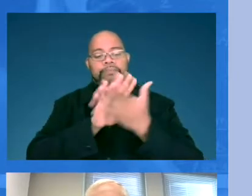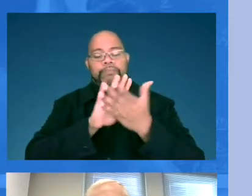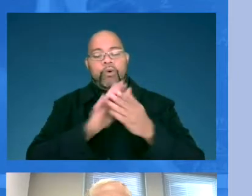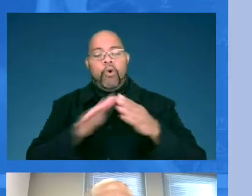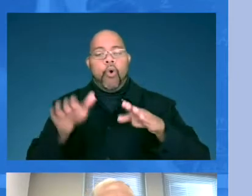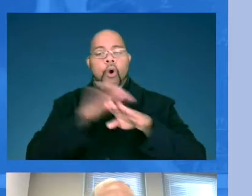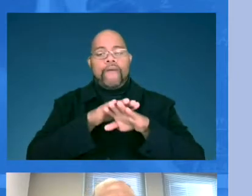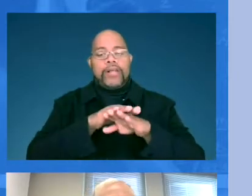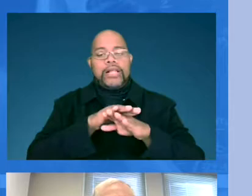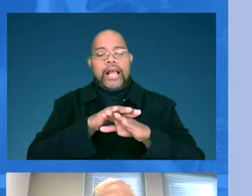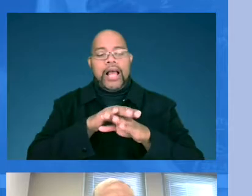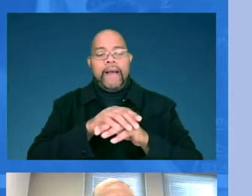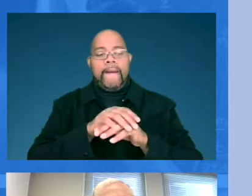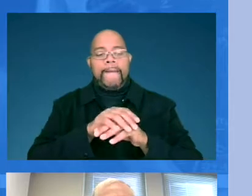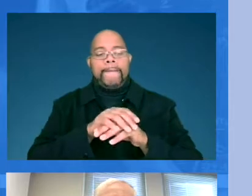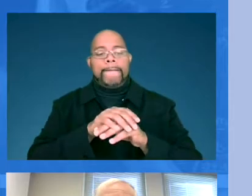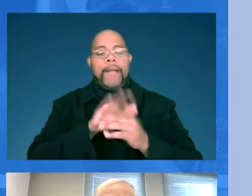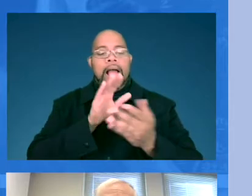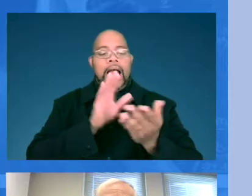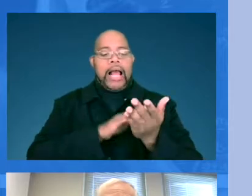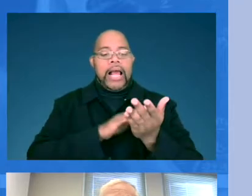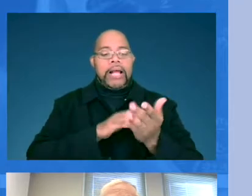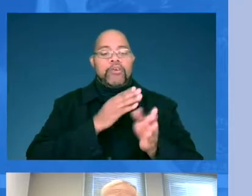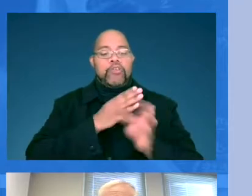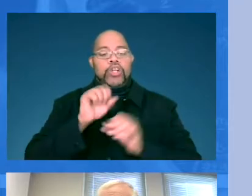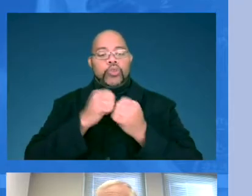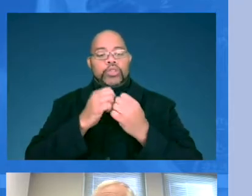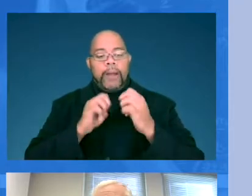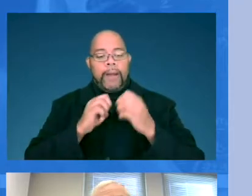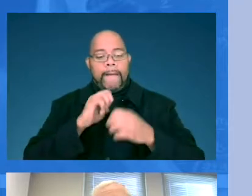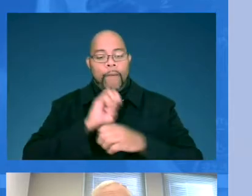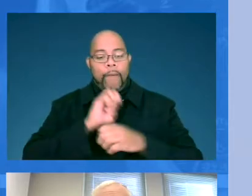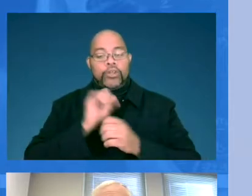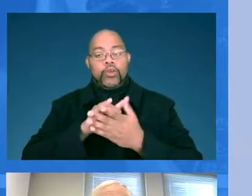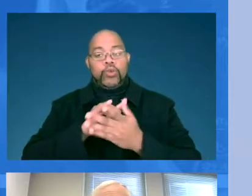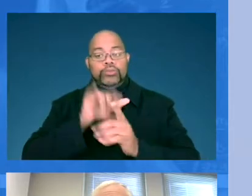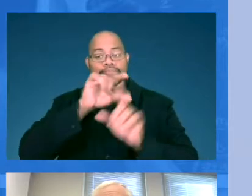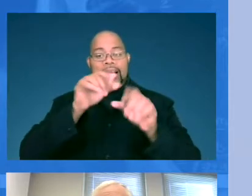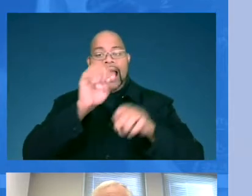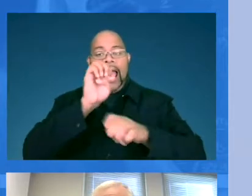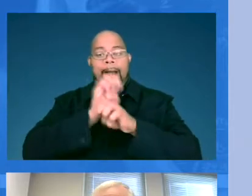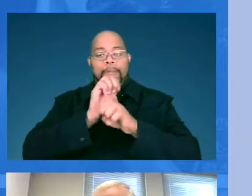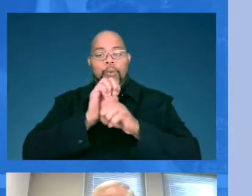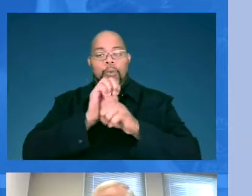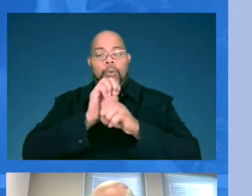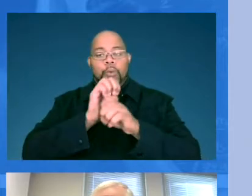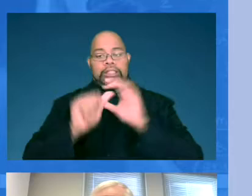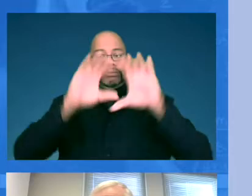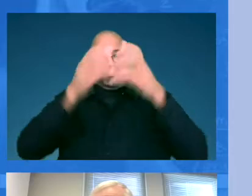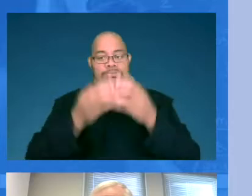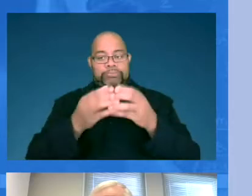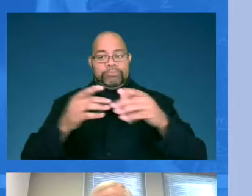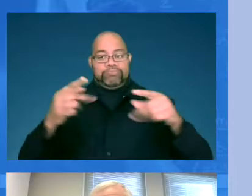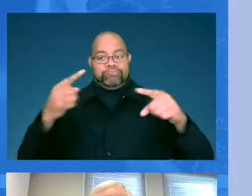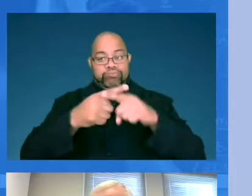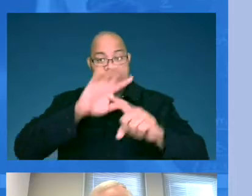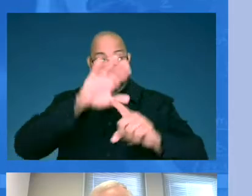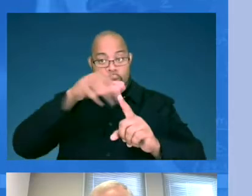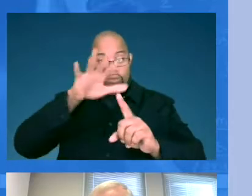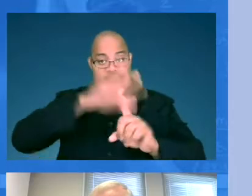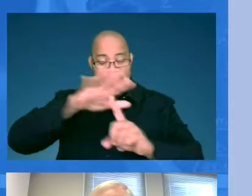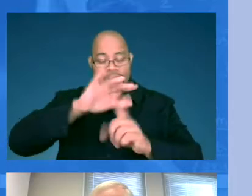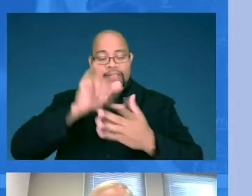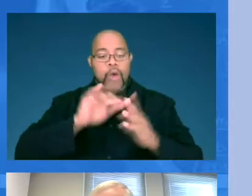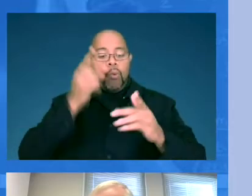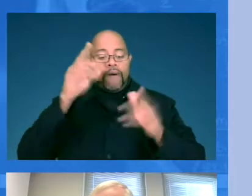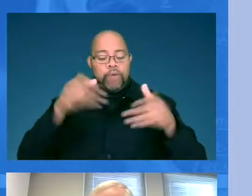social emotional, we have labeled as employability skills. That's one focus of social emotional learning that we really have stressed here in